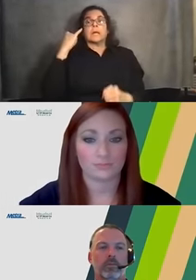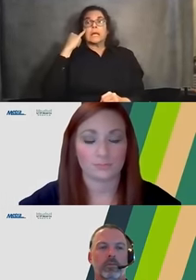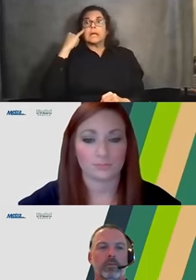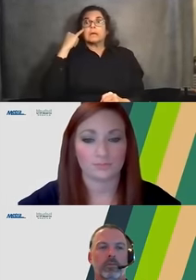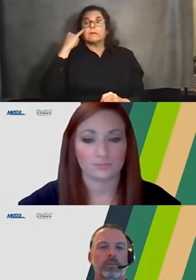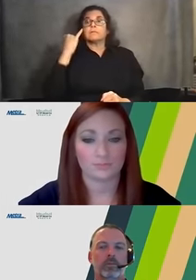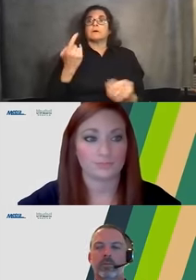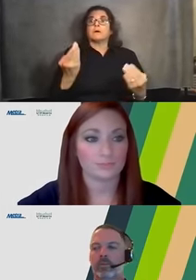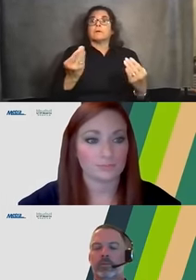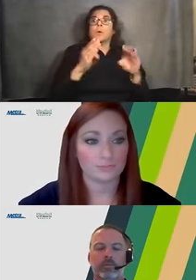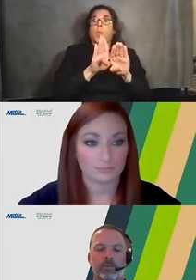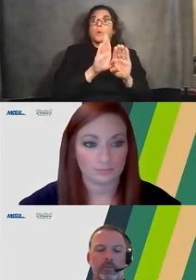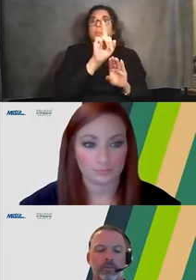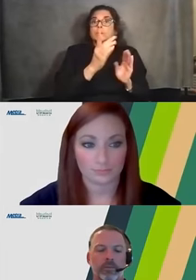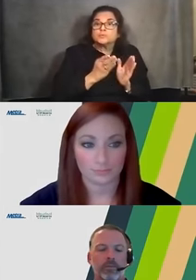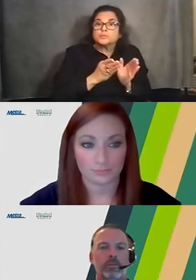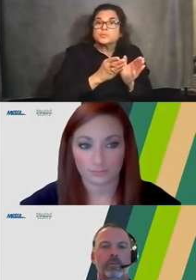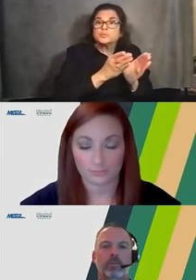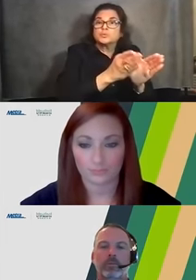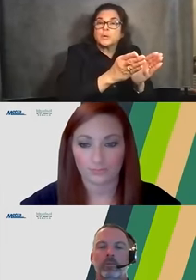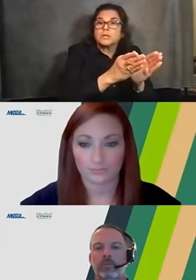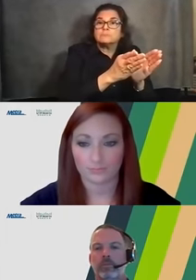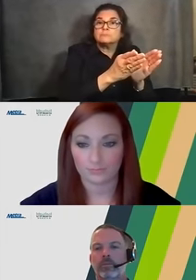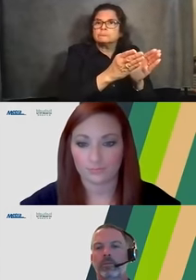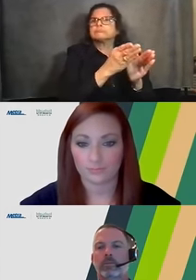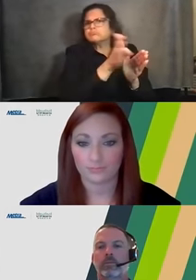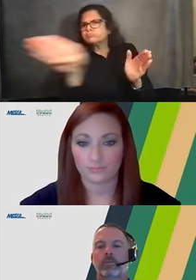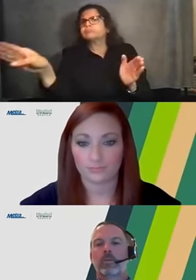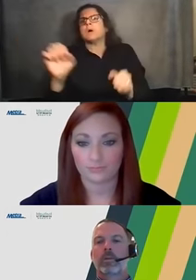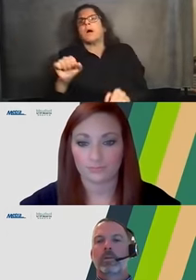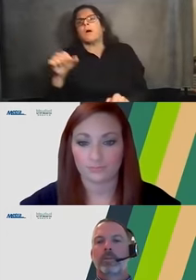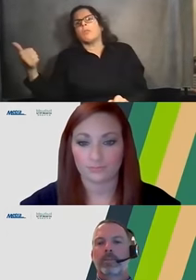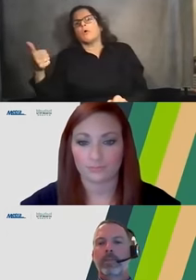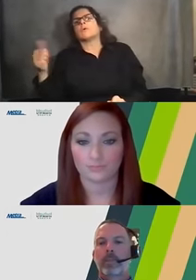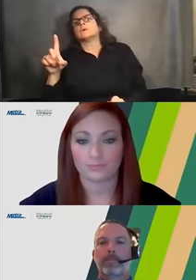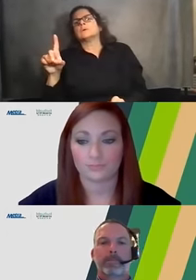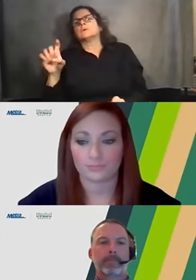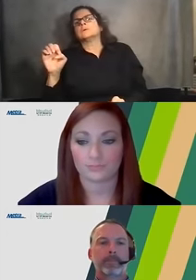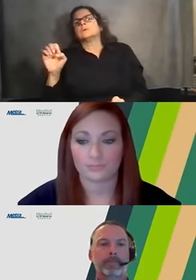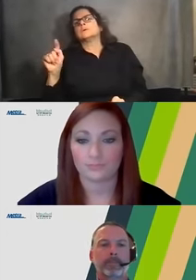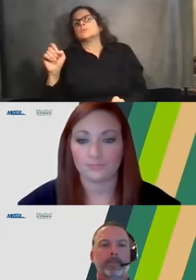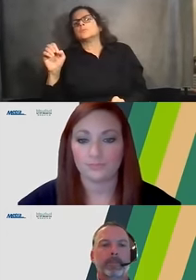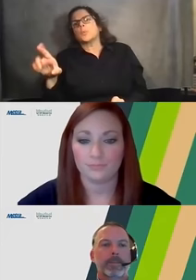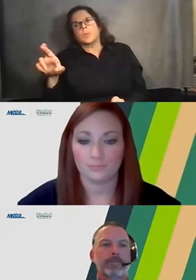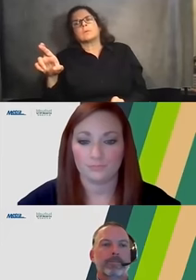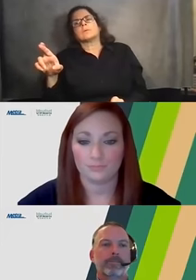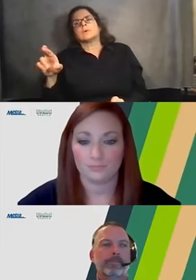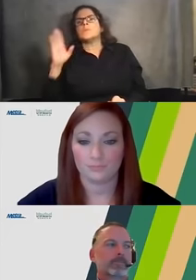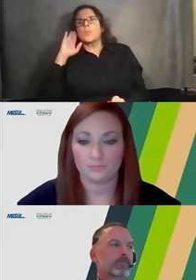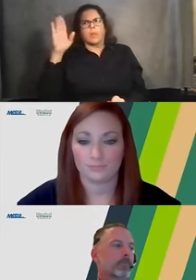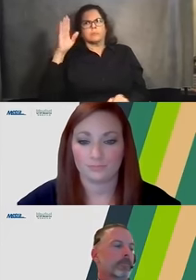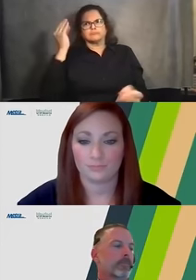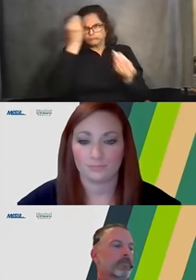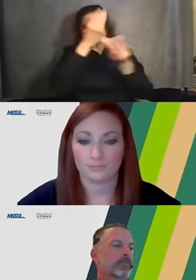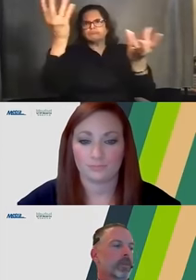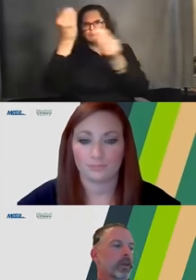closed. And so we don't have those those plans yet. But obviously there will be an alternative route that's identified for pedestrians to access